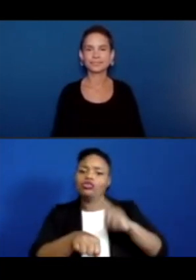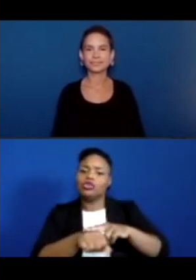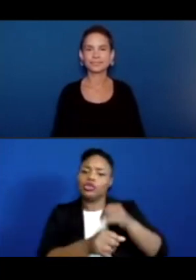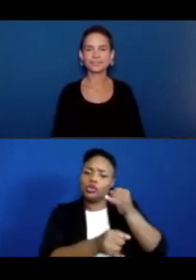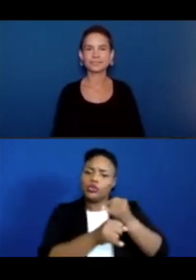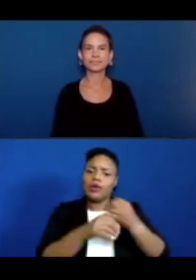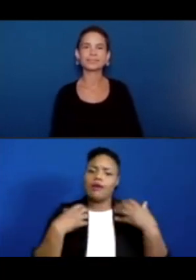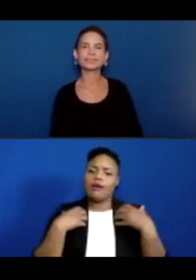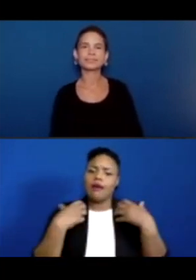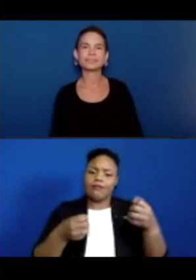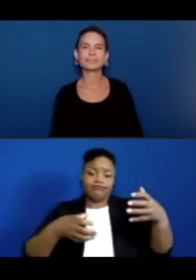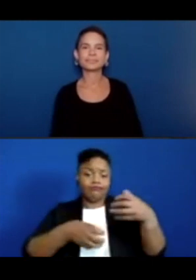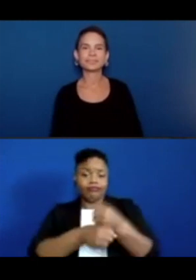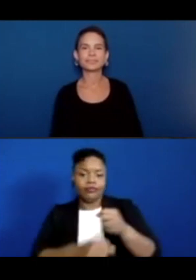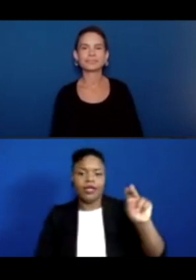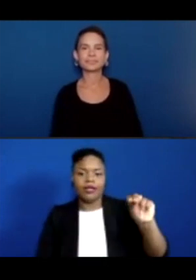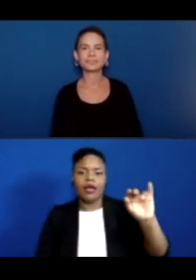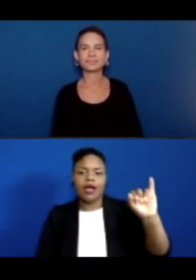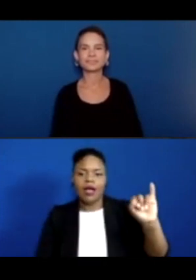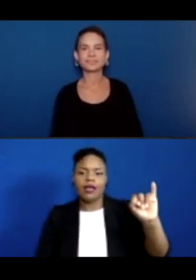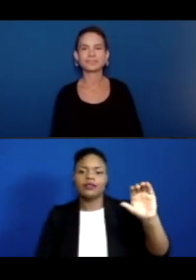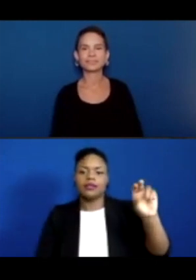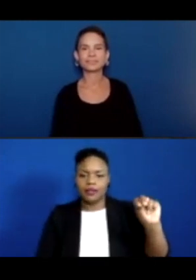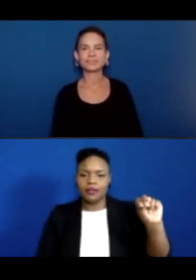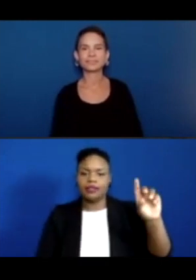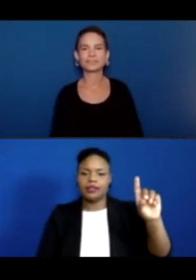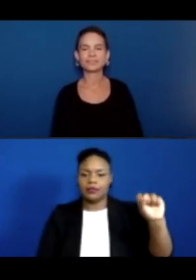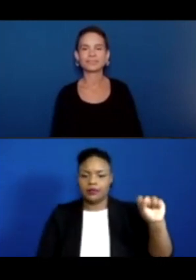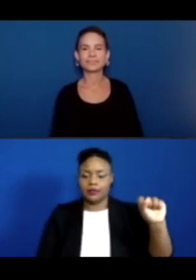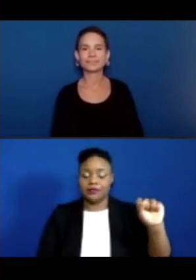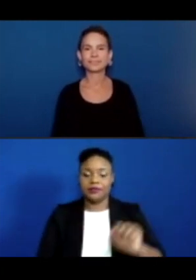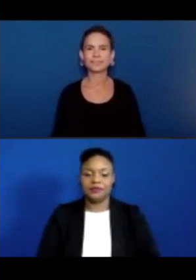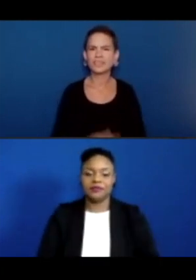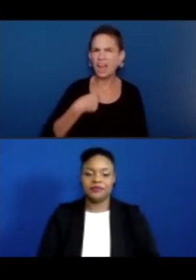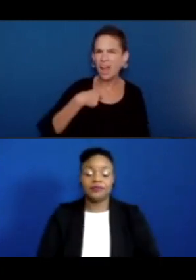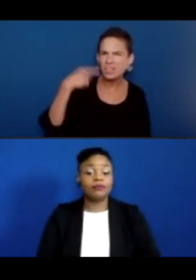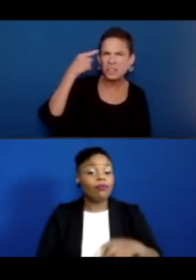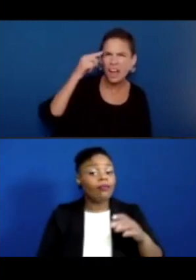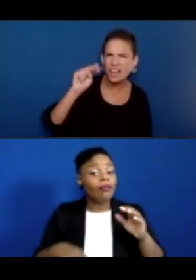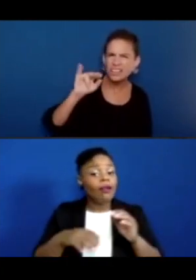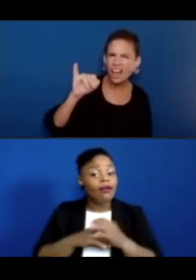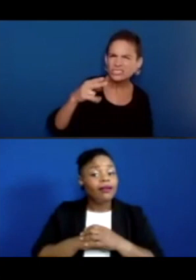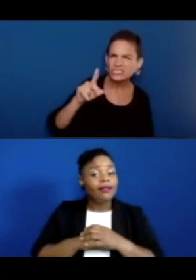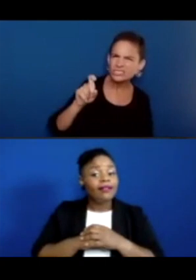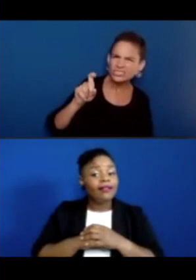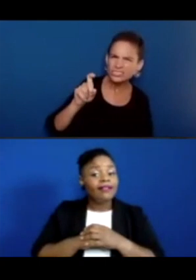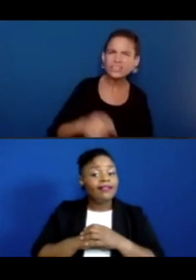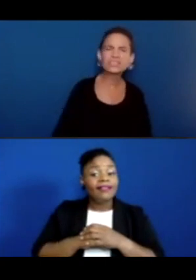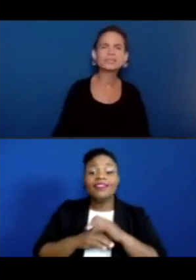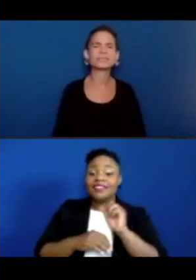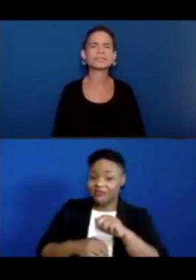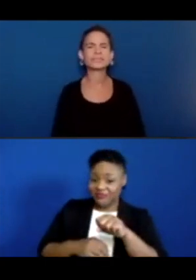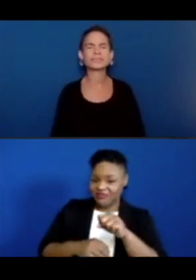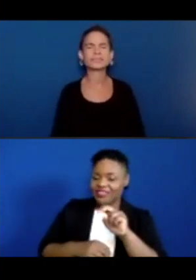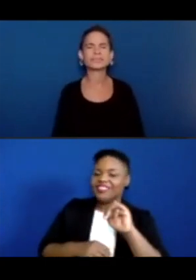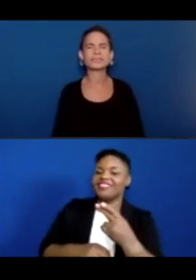Health, specifically NINDS, or NIH. Yes, NIH, yes. And